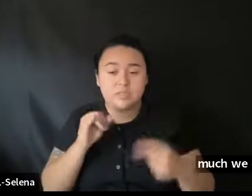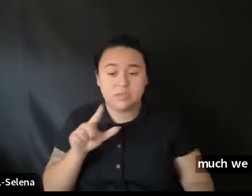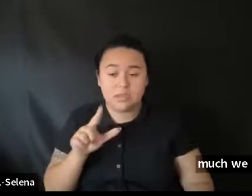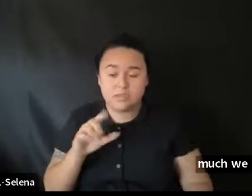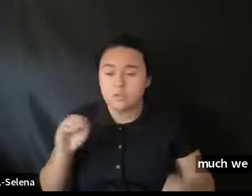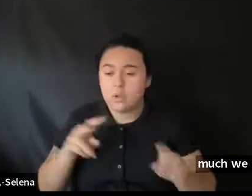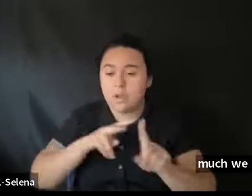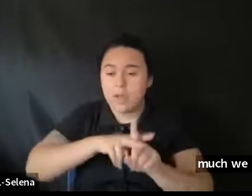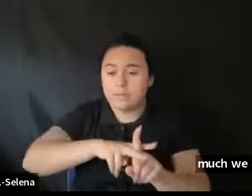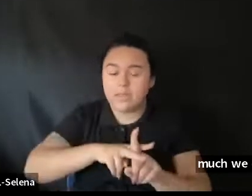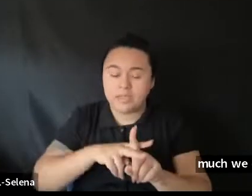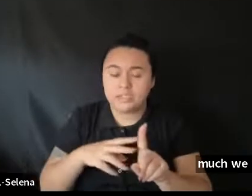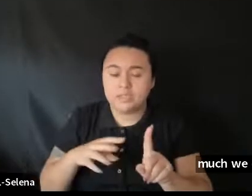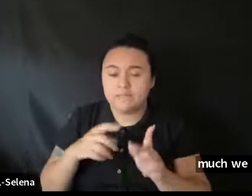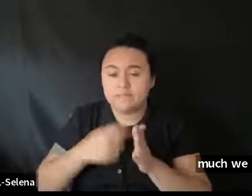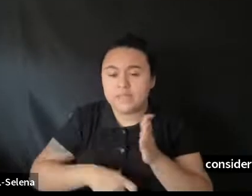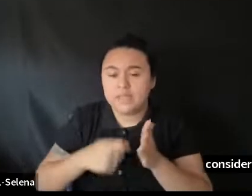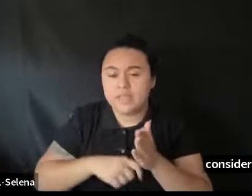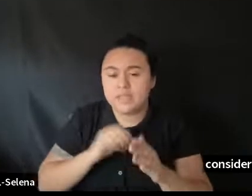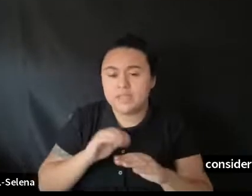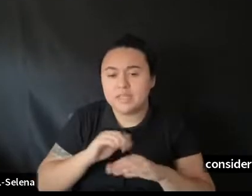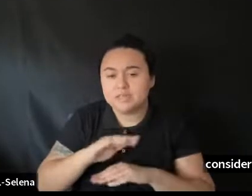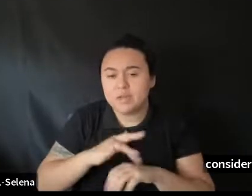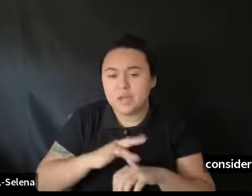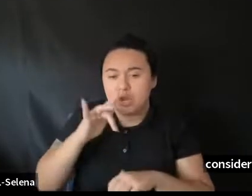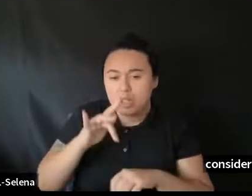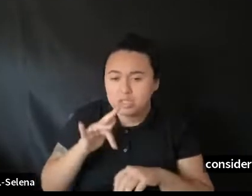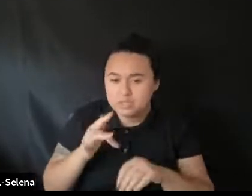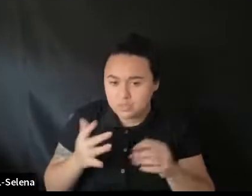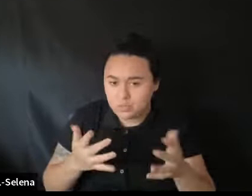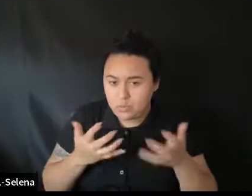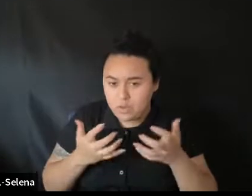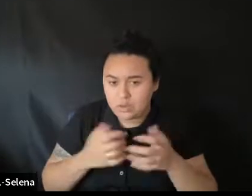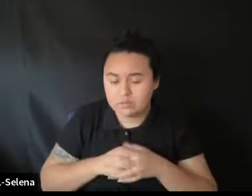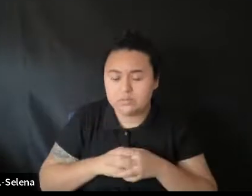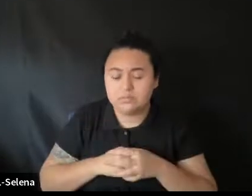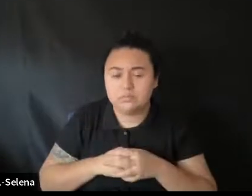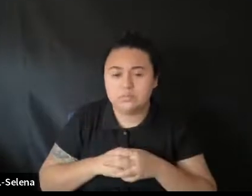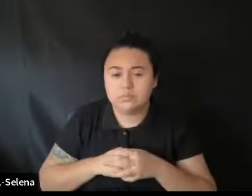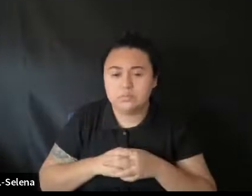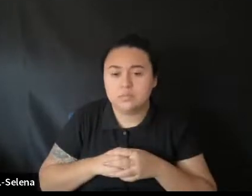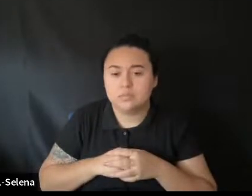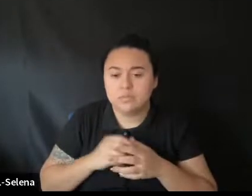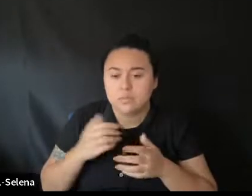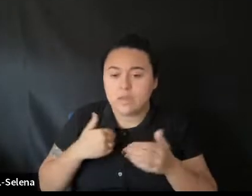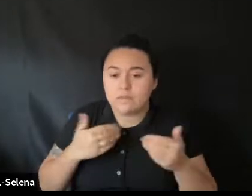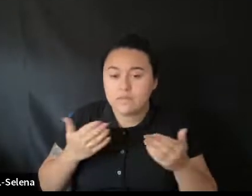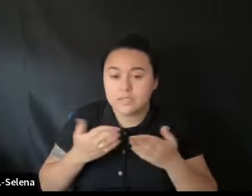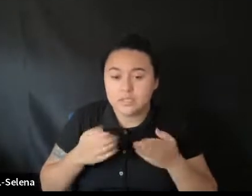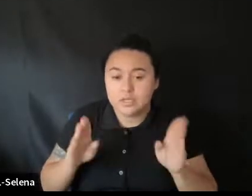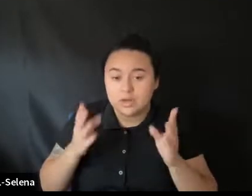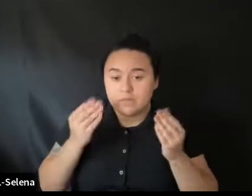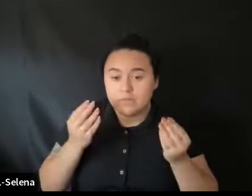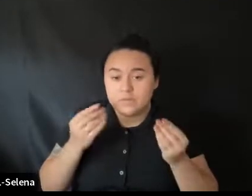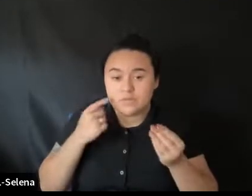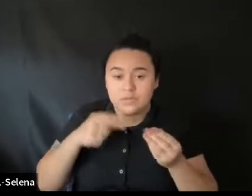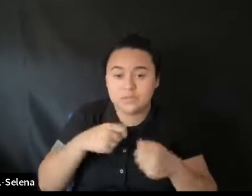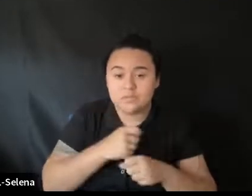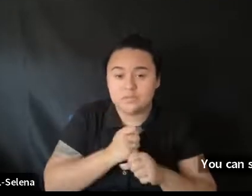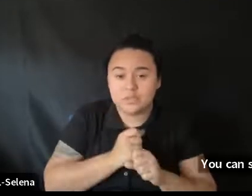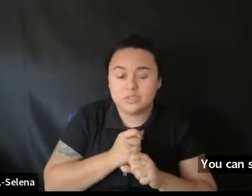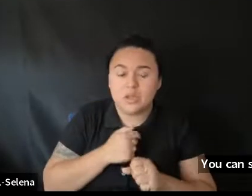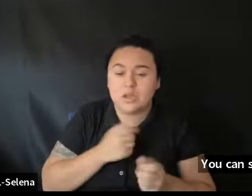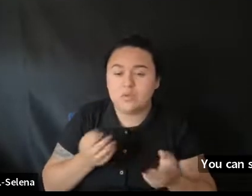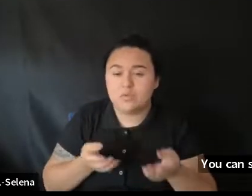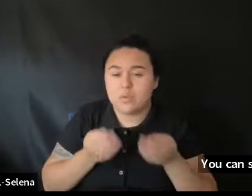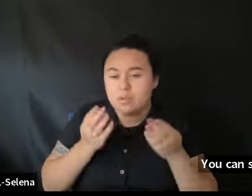application fee. You can submit as. As early as you like. Uh. When you have that general information. On your production. And I recommend you do.